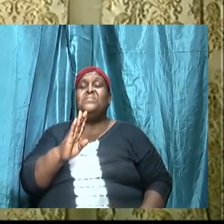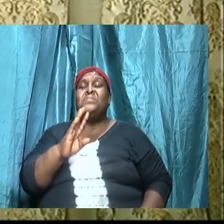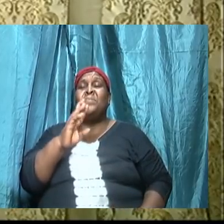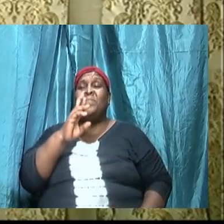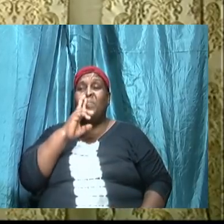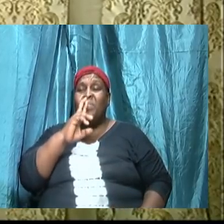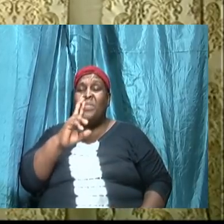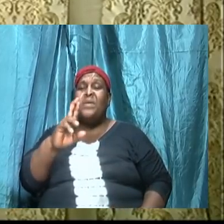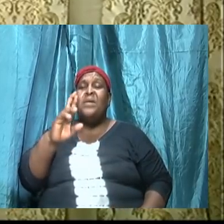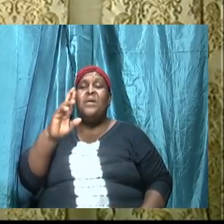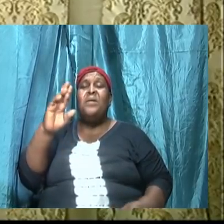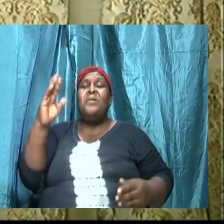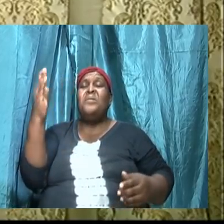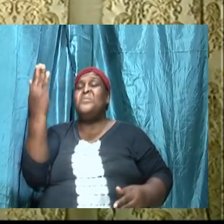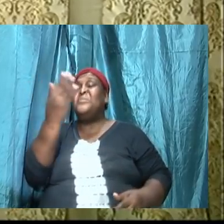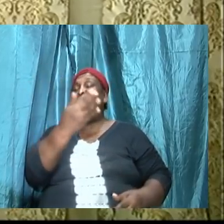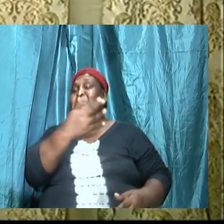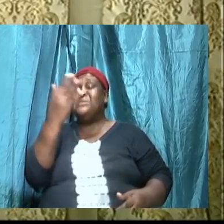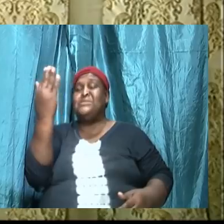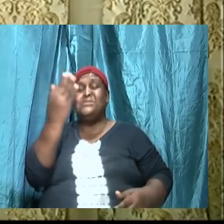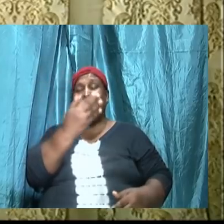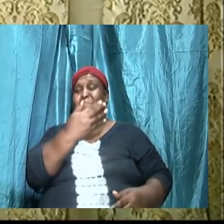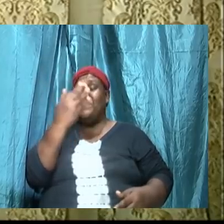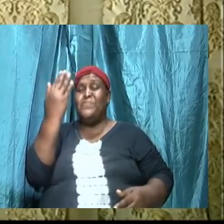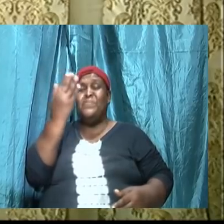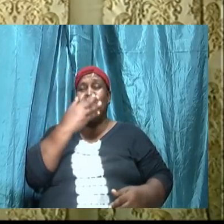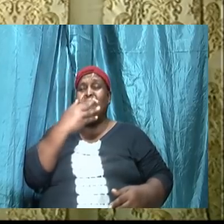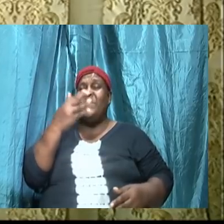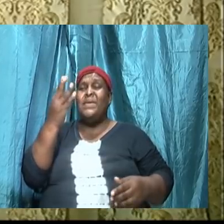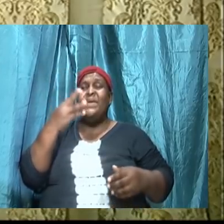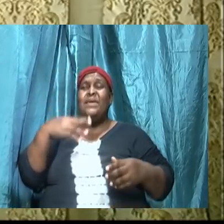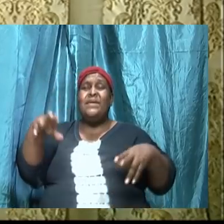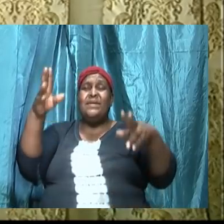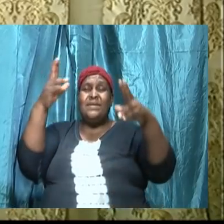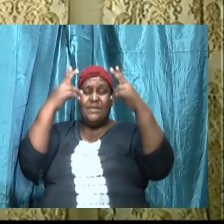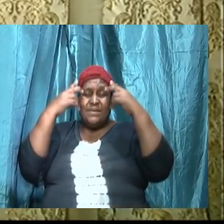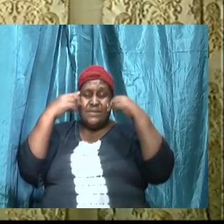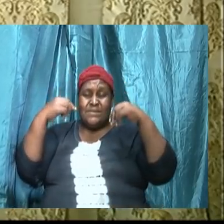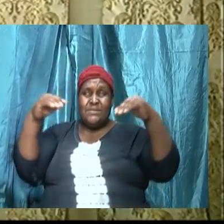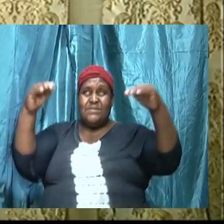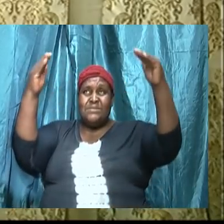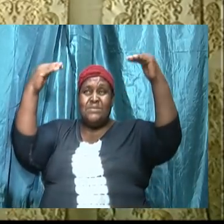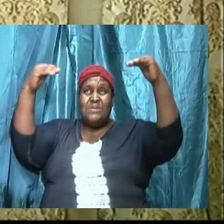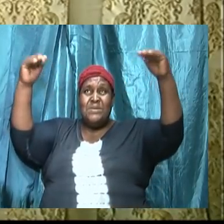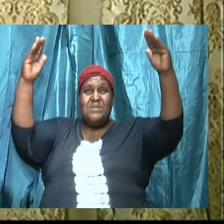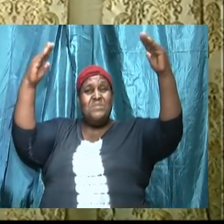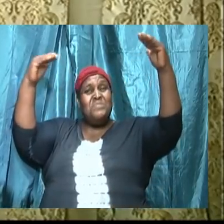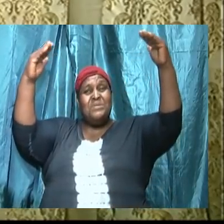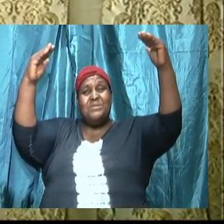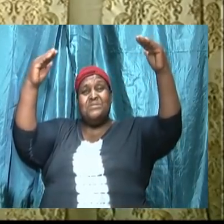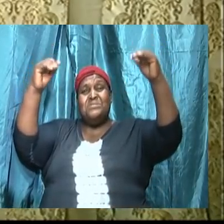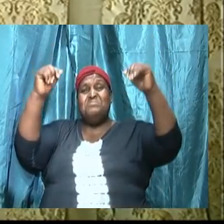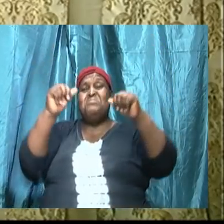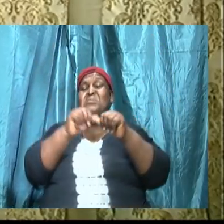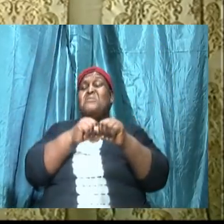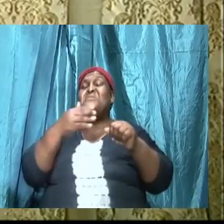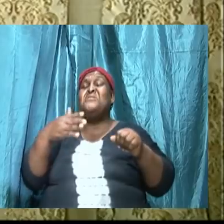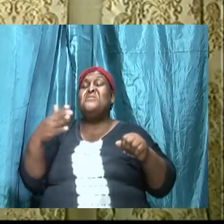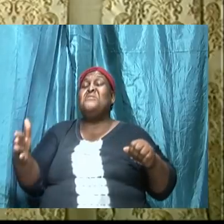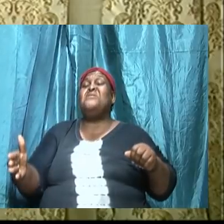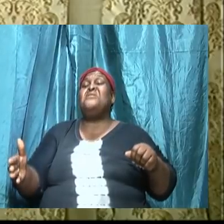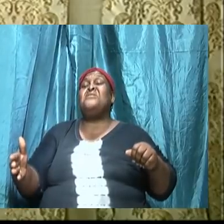awesome, they supersede everything else. In fact,